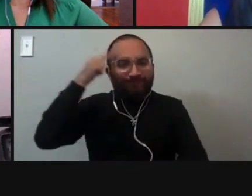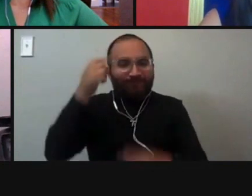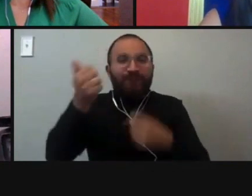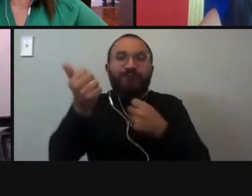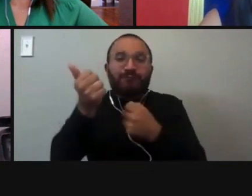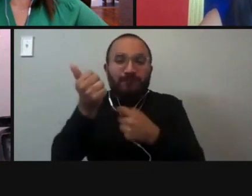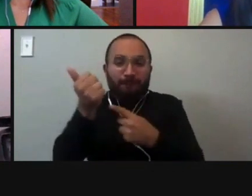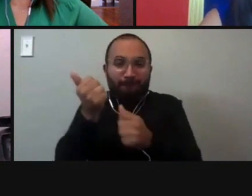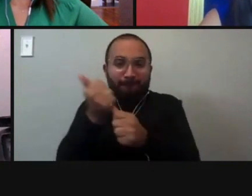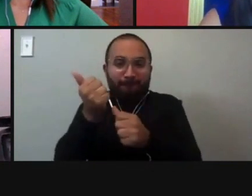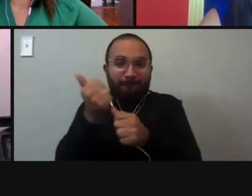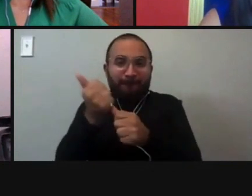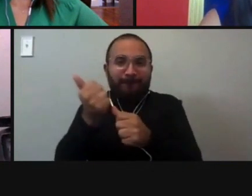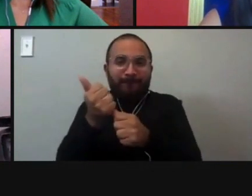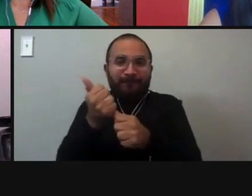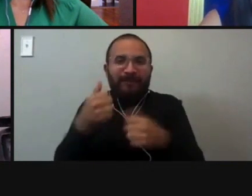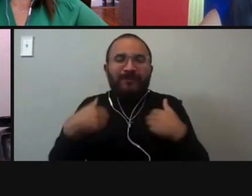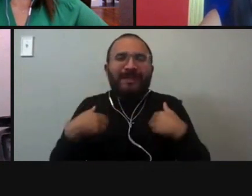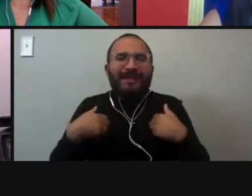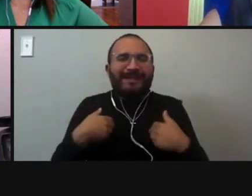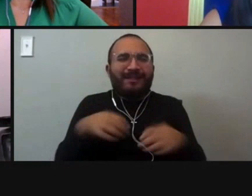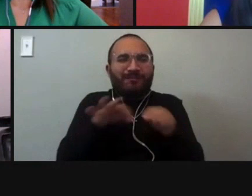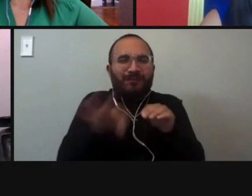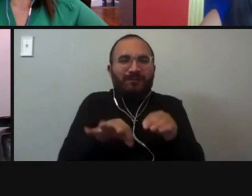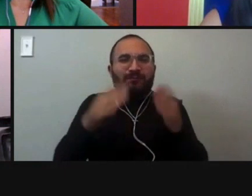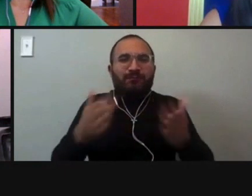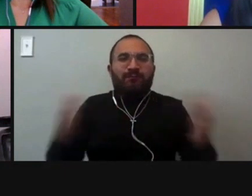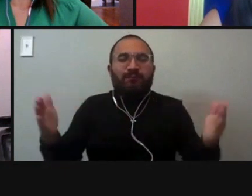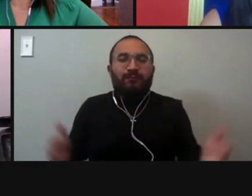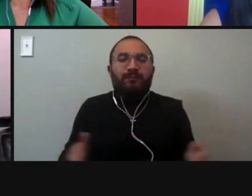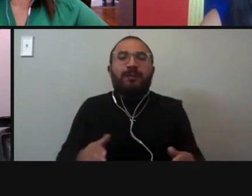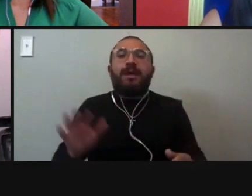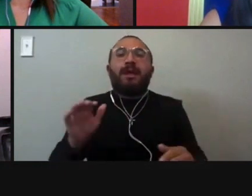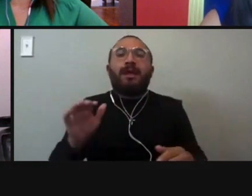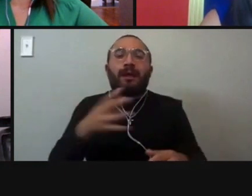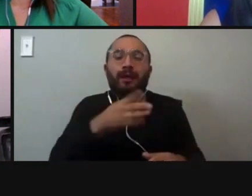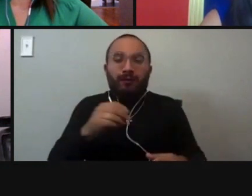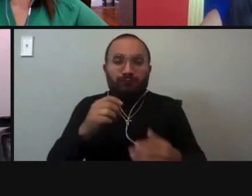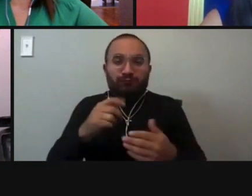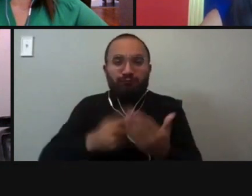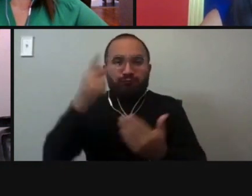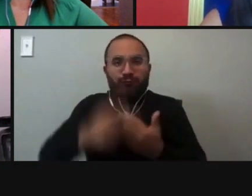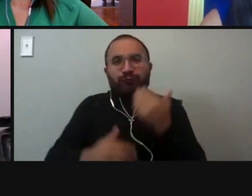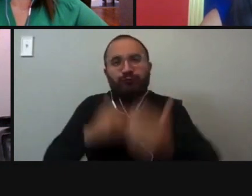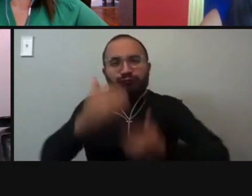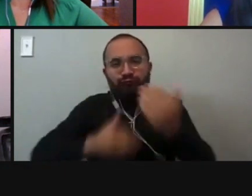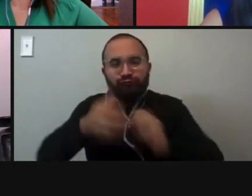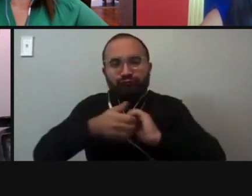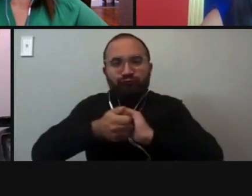cheese, butter and others, and we also had programs along the way that helped us.